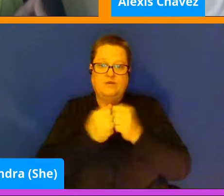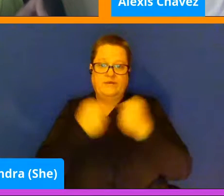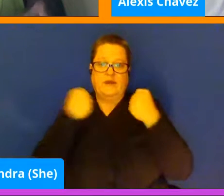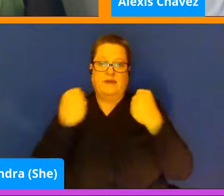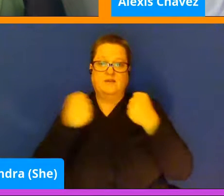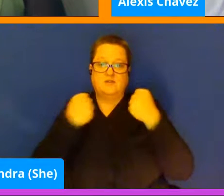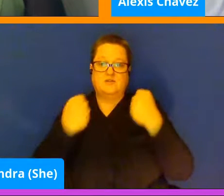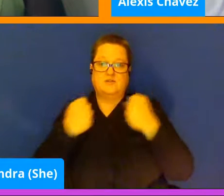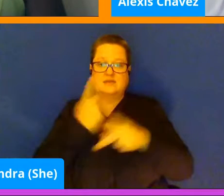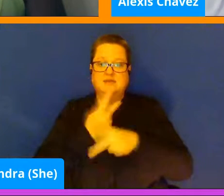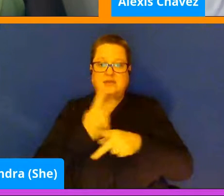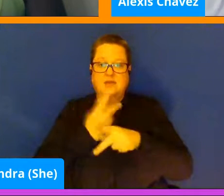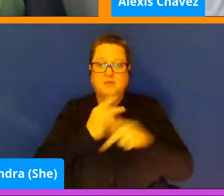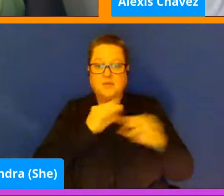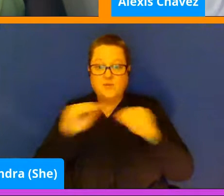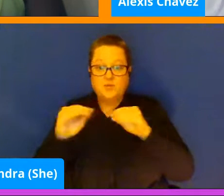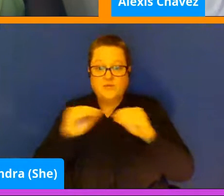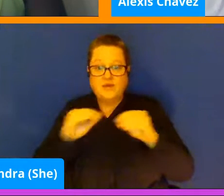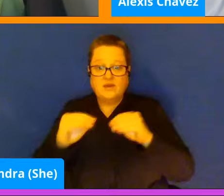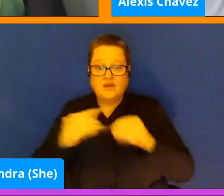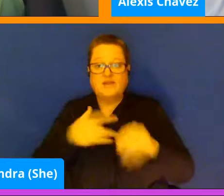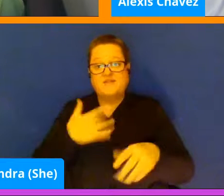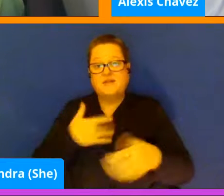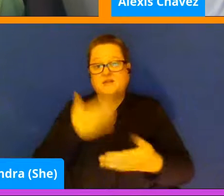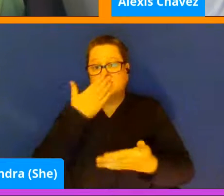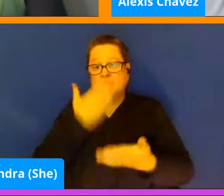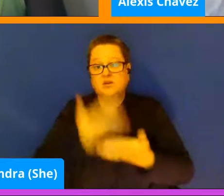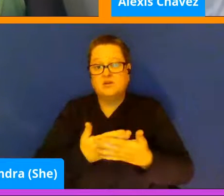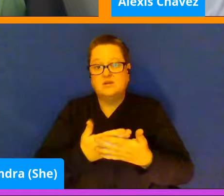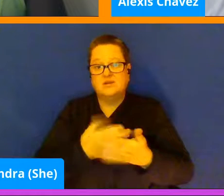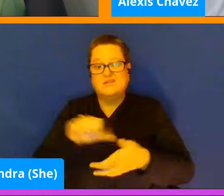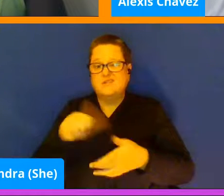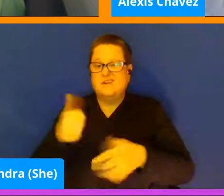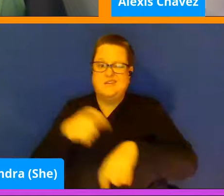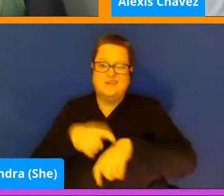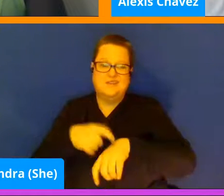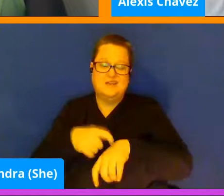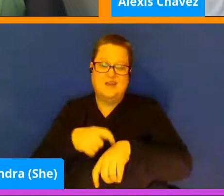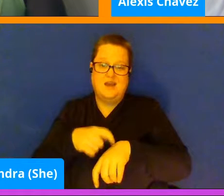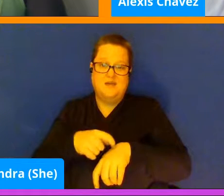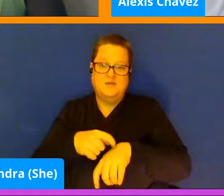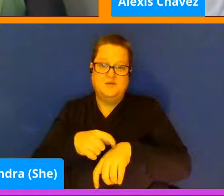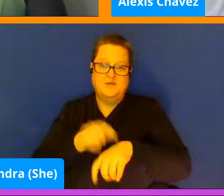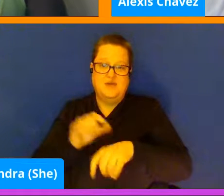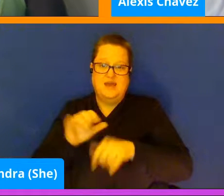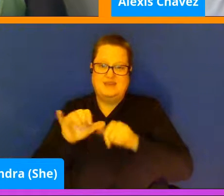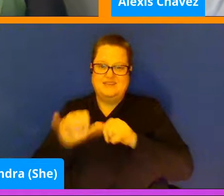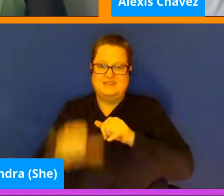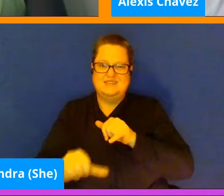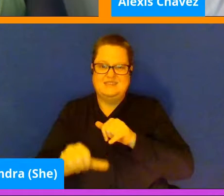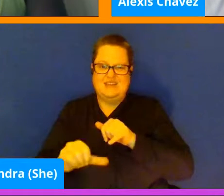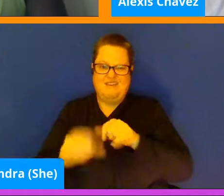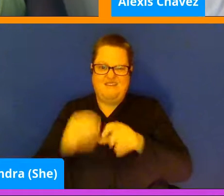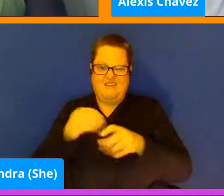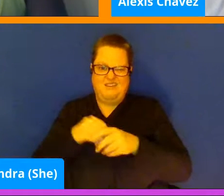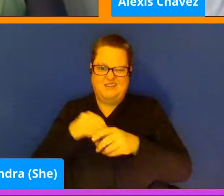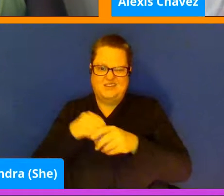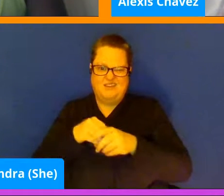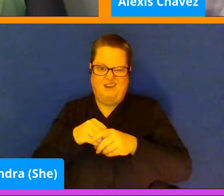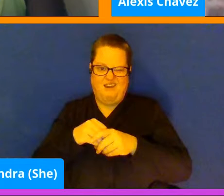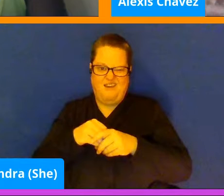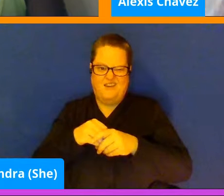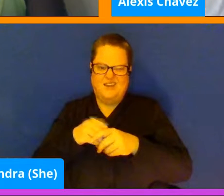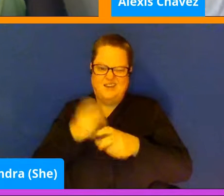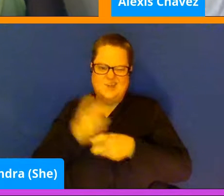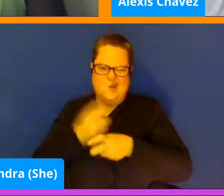moving. It feels really good. But at times when we're forced to stick inside for a lot, it's a little bit harder for me.